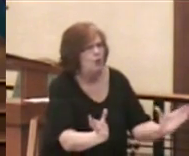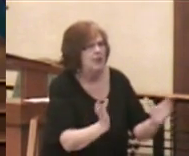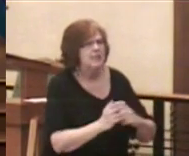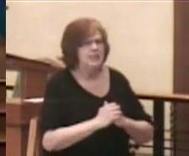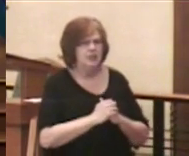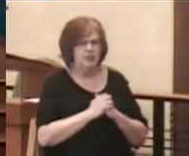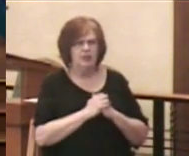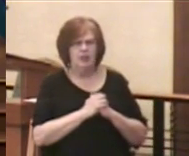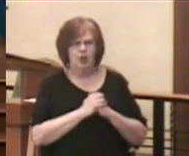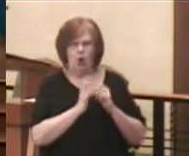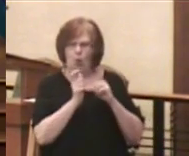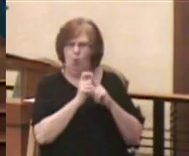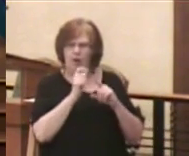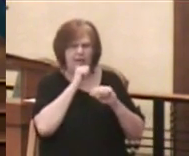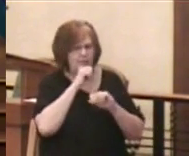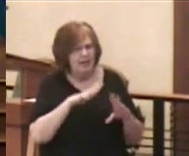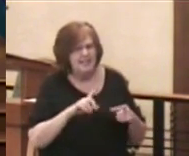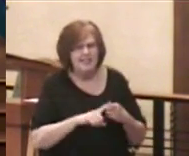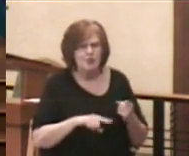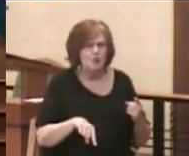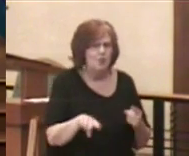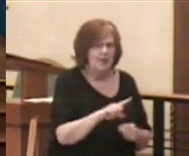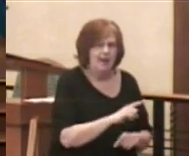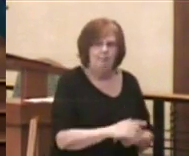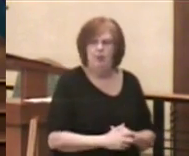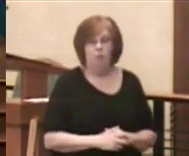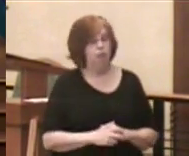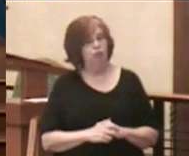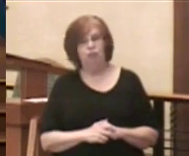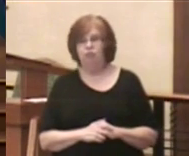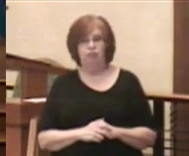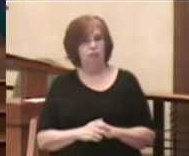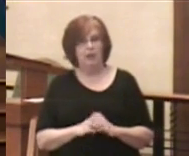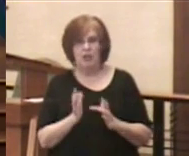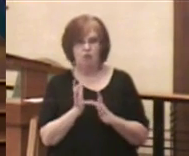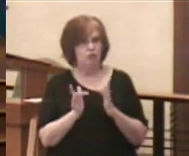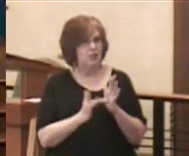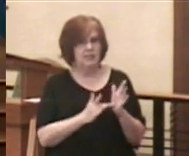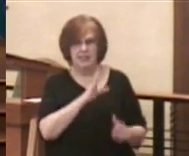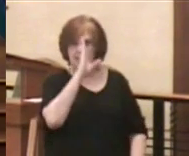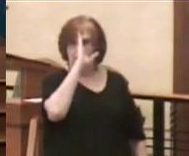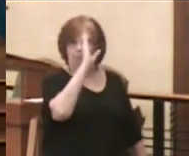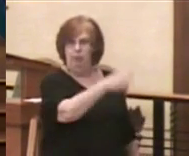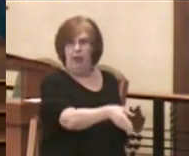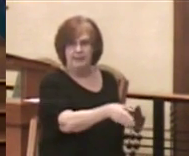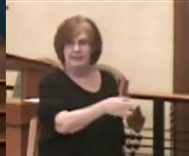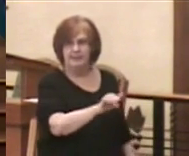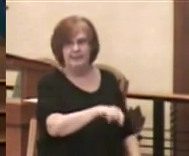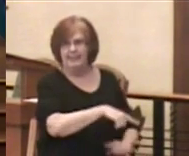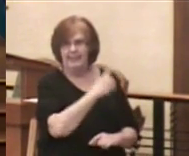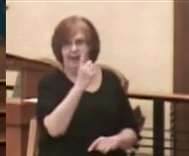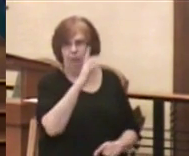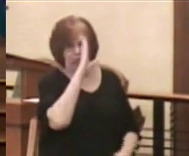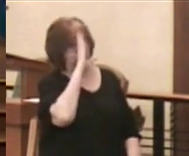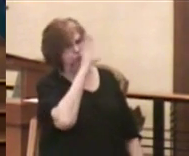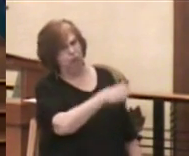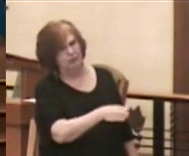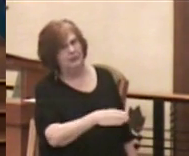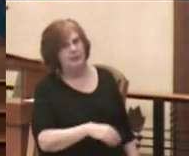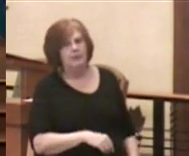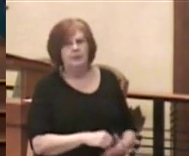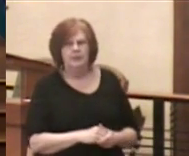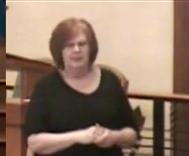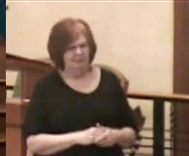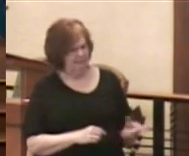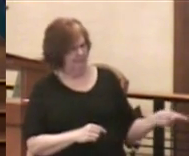a word of blessing to them. But Jesus is rather blunt in our gospel today. He essentially